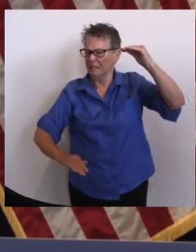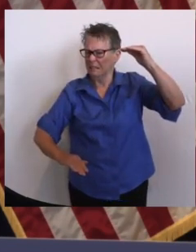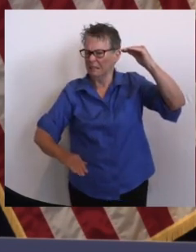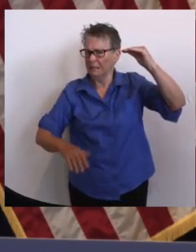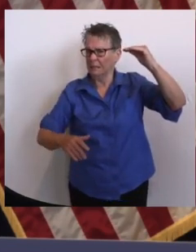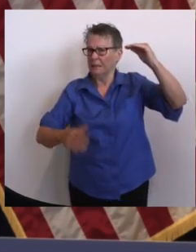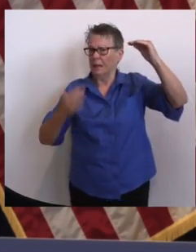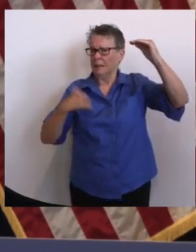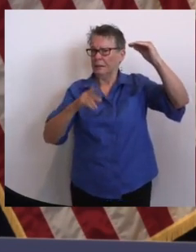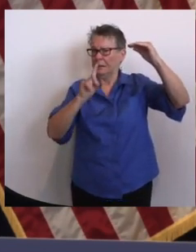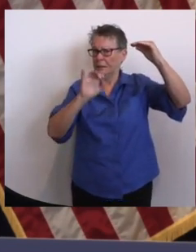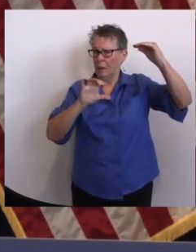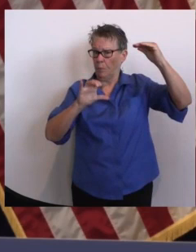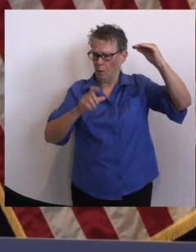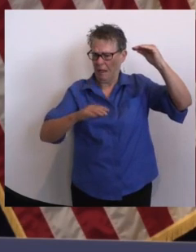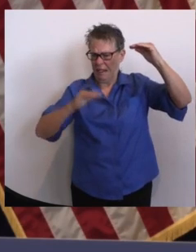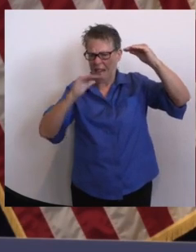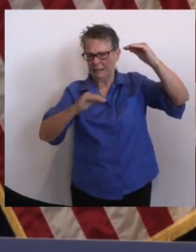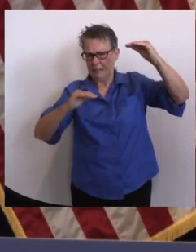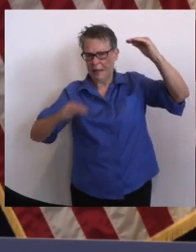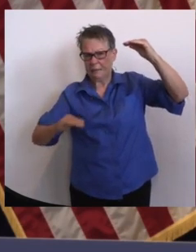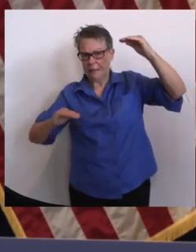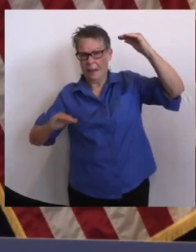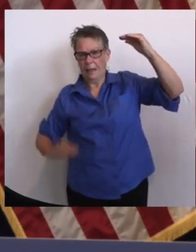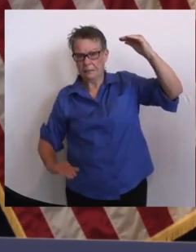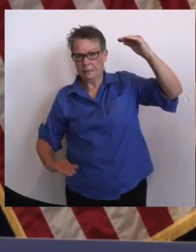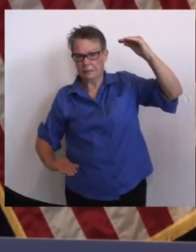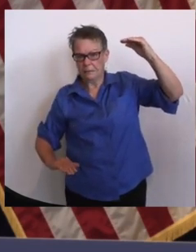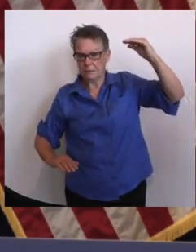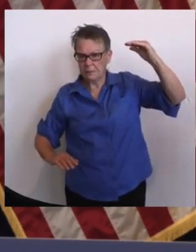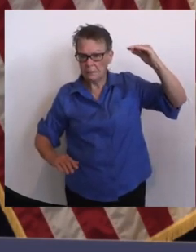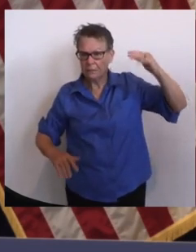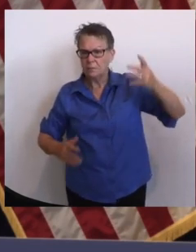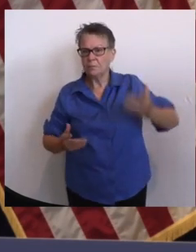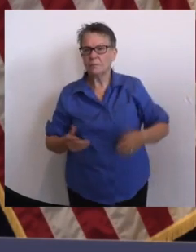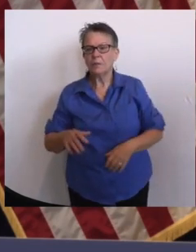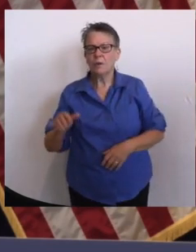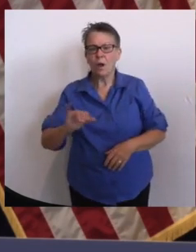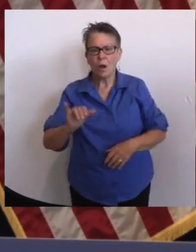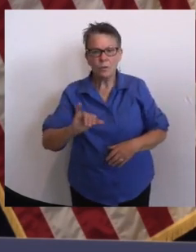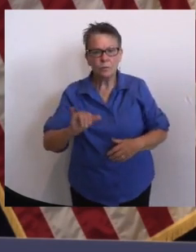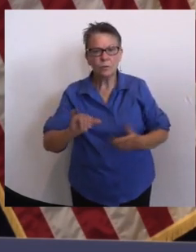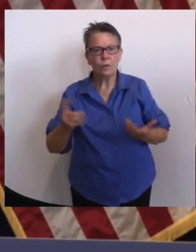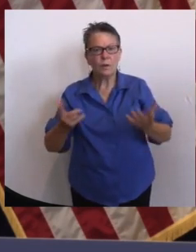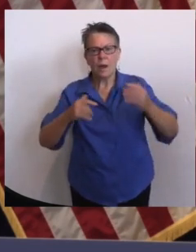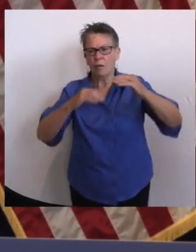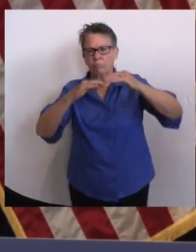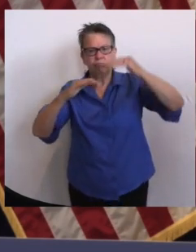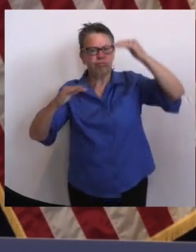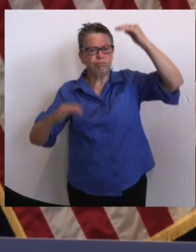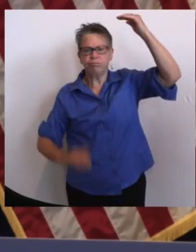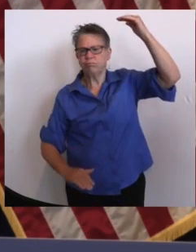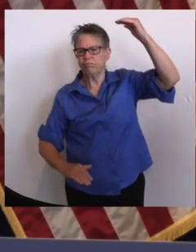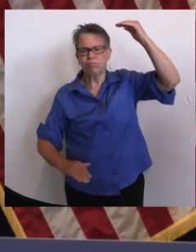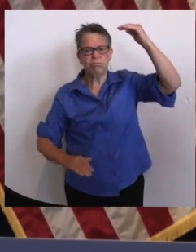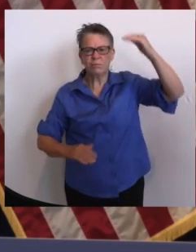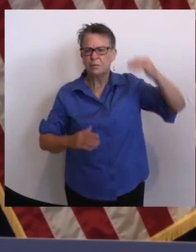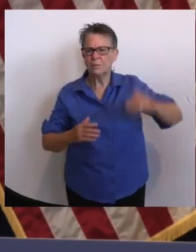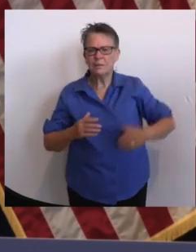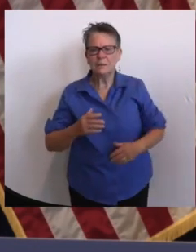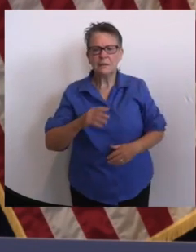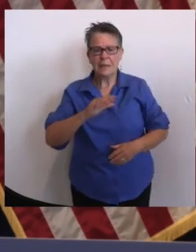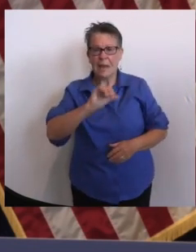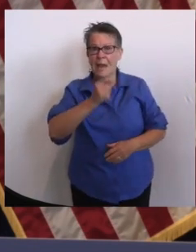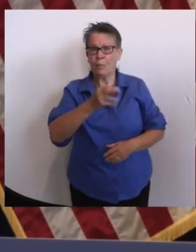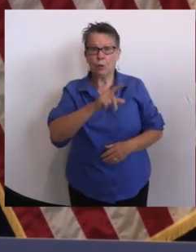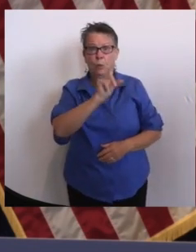lower than where we were in April of 2020. So we keep an eye on it. It is a 20